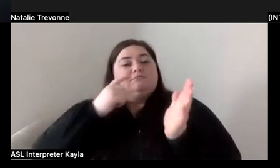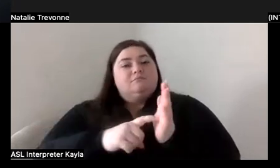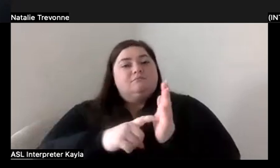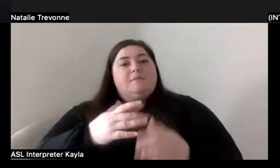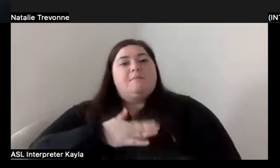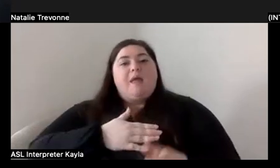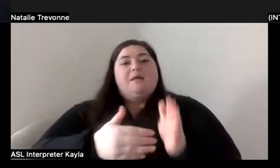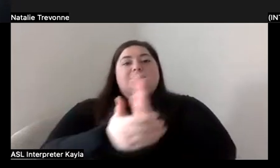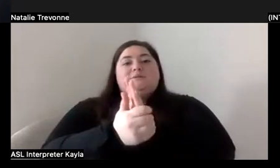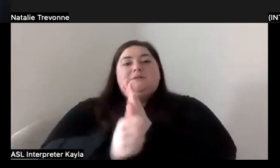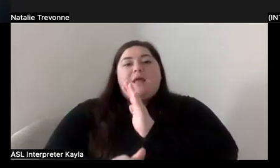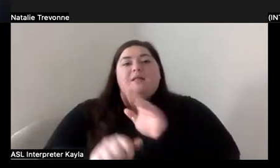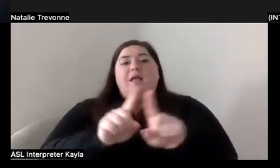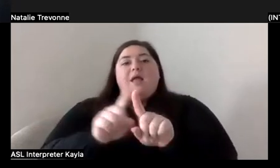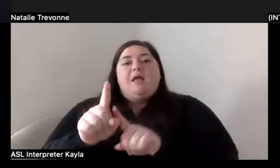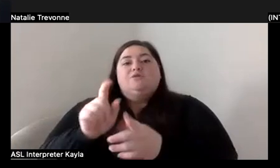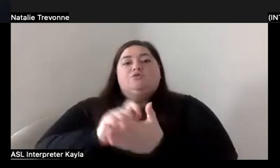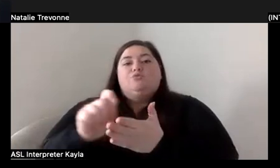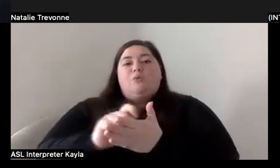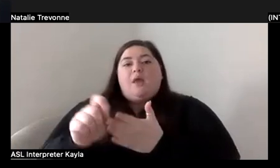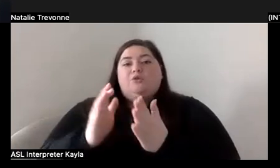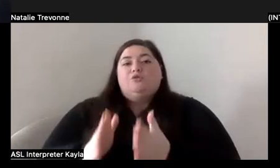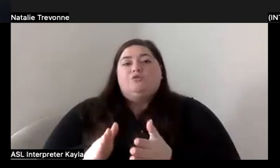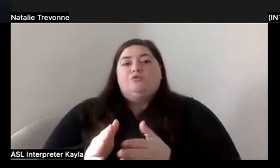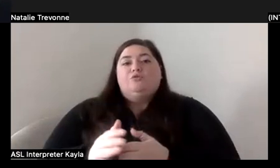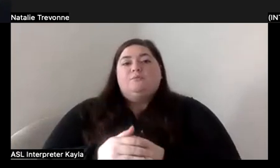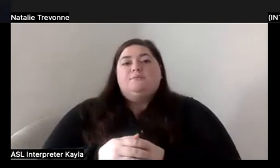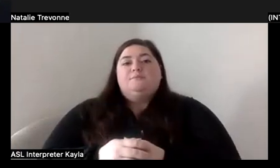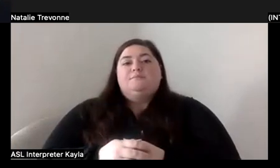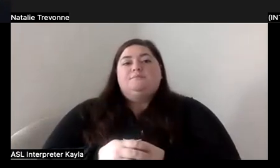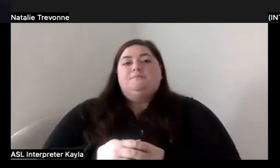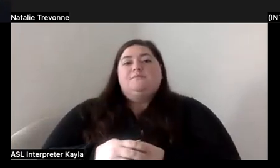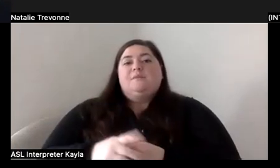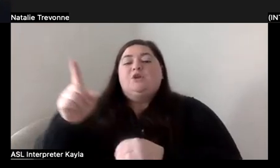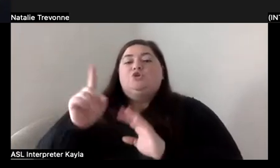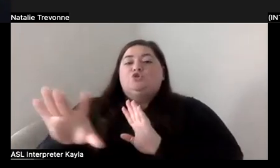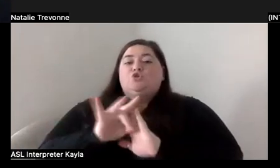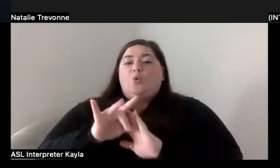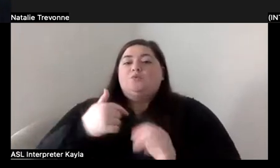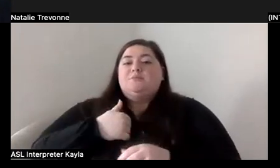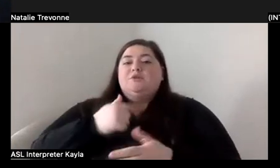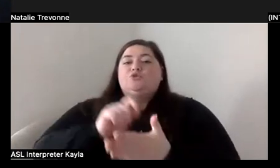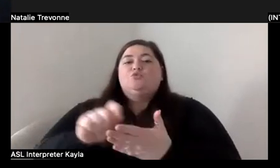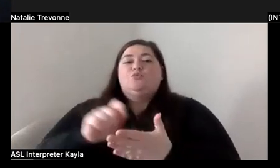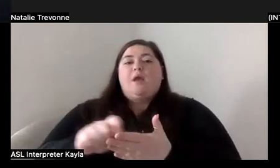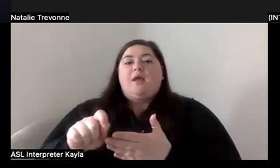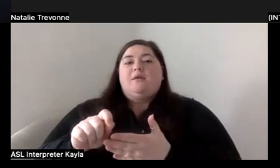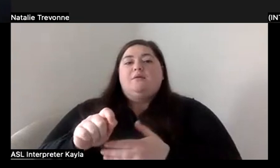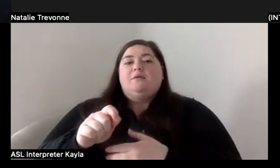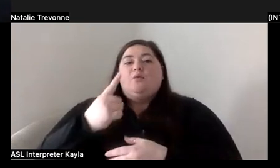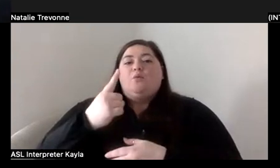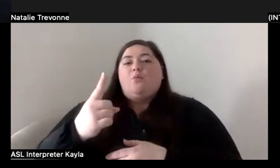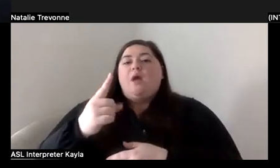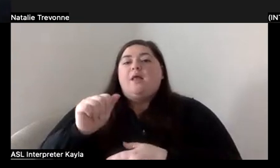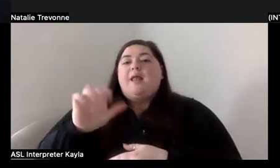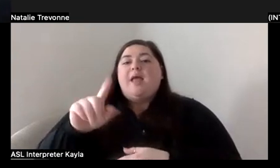talent as a writer, and, you know, chose me to write a one act, was selected by one act play